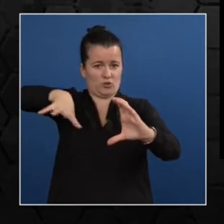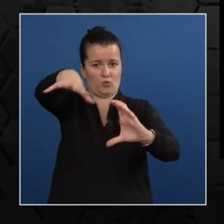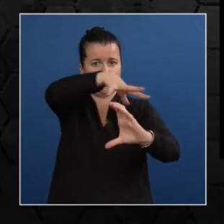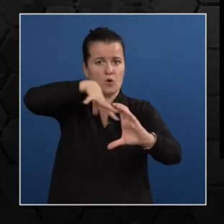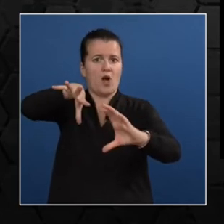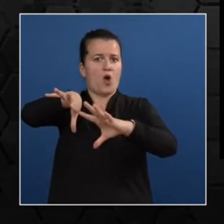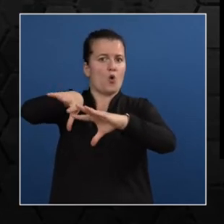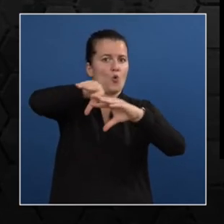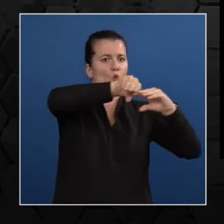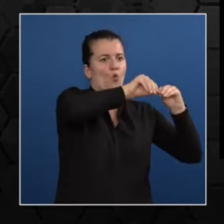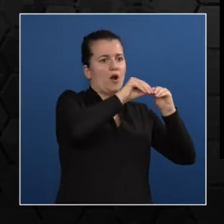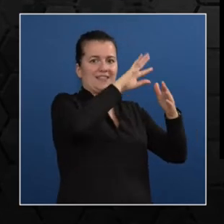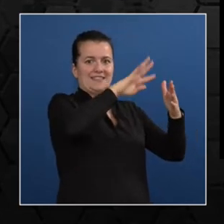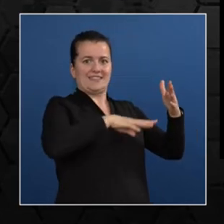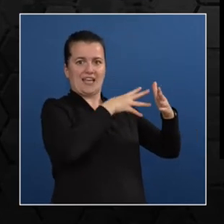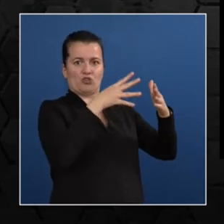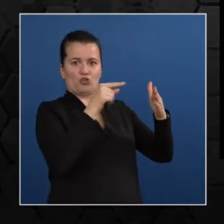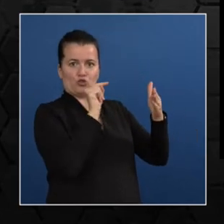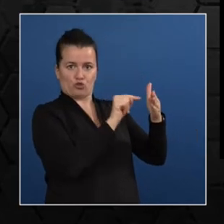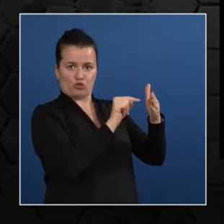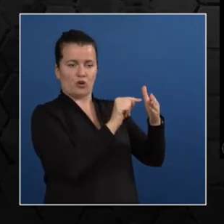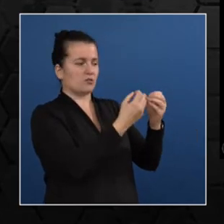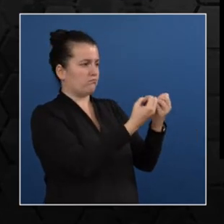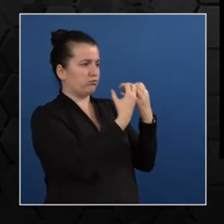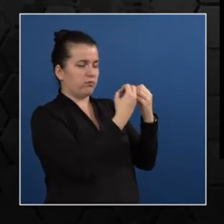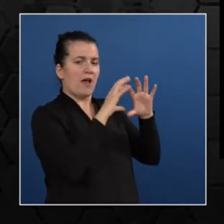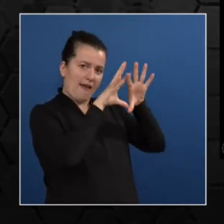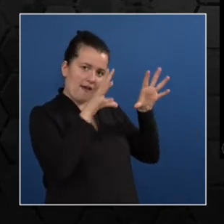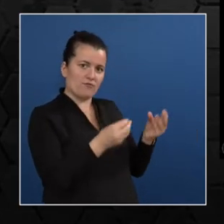cognitive services to identify and recognize vehicles.